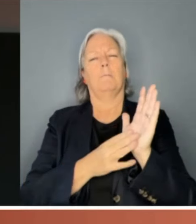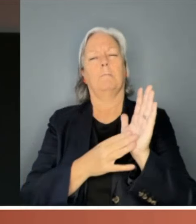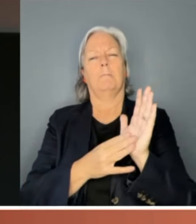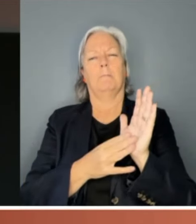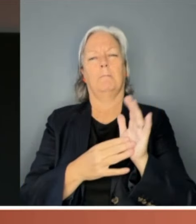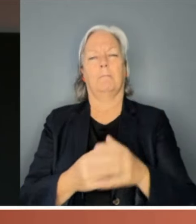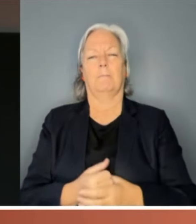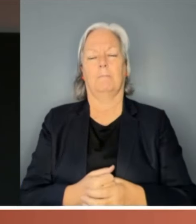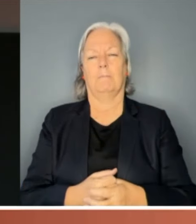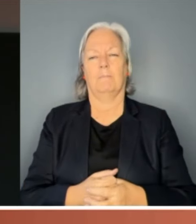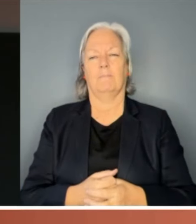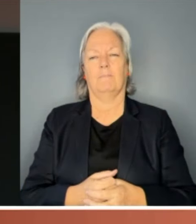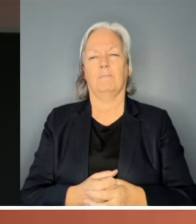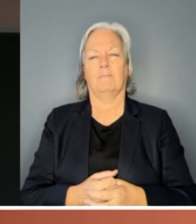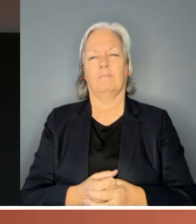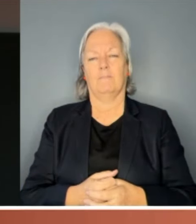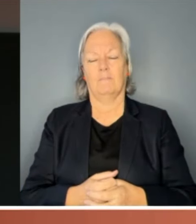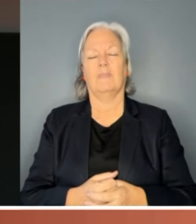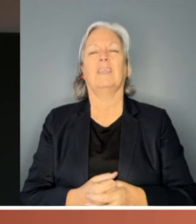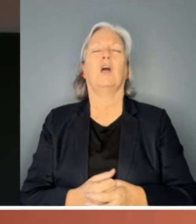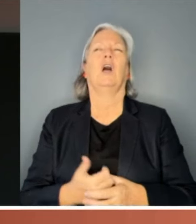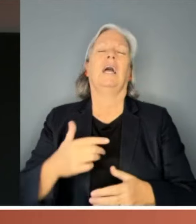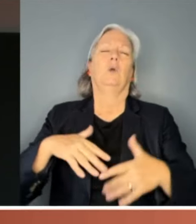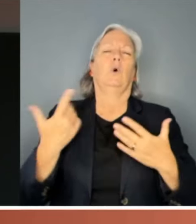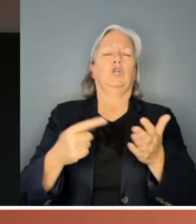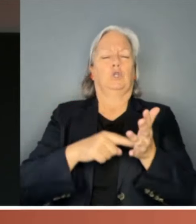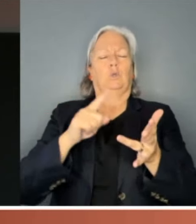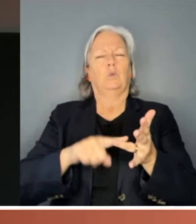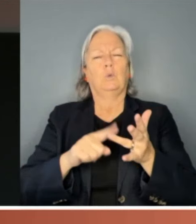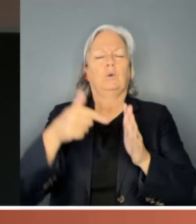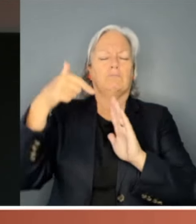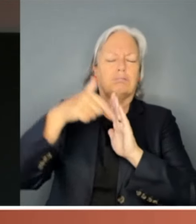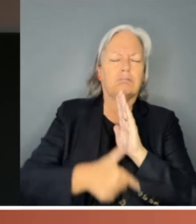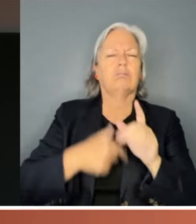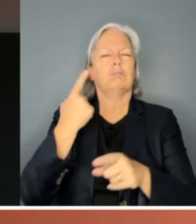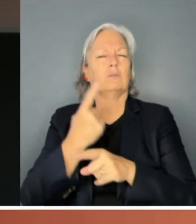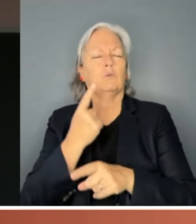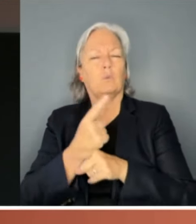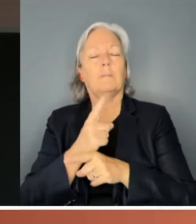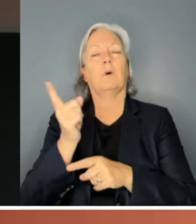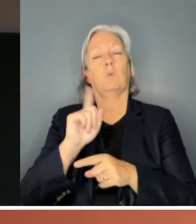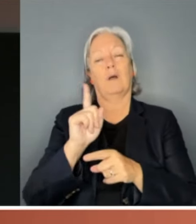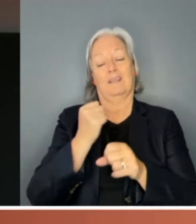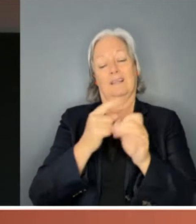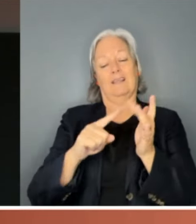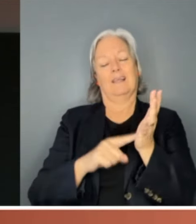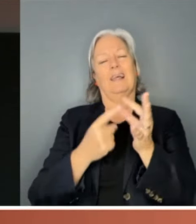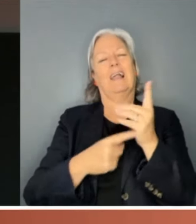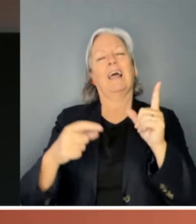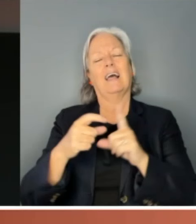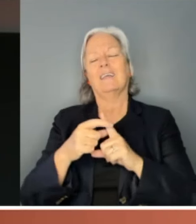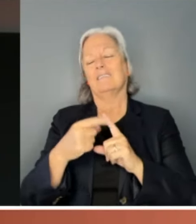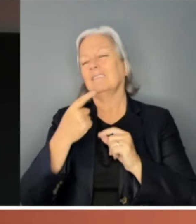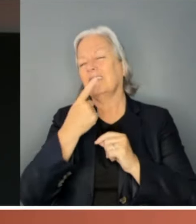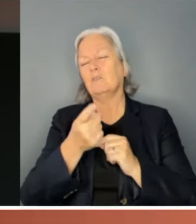Without getting too theoretical or too technical, but to pick up on Gillard's invitation to do some sophisticated thinking